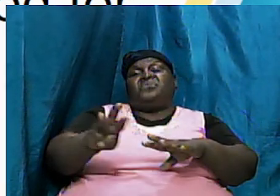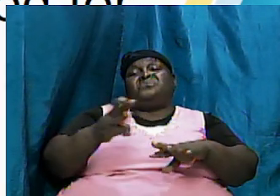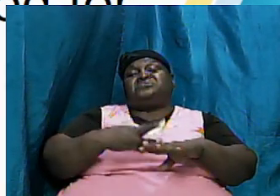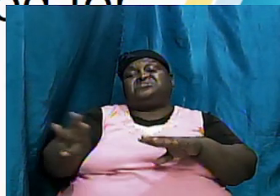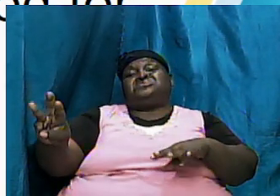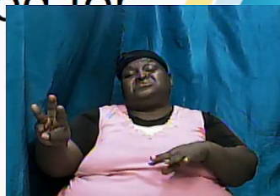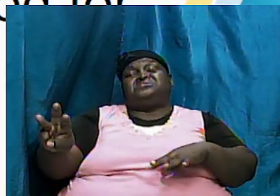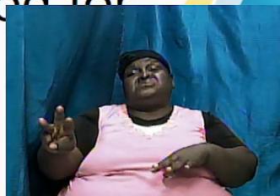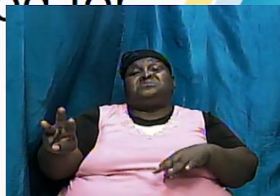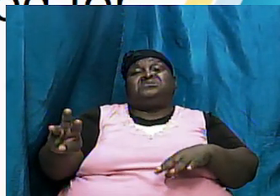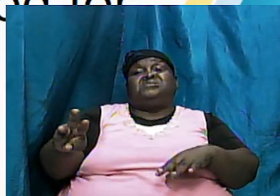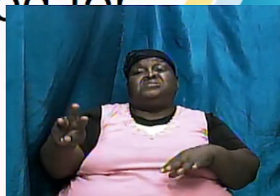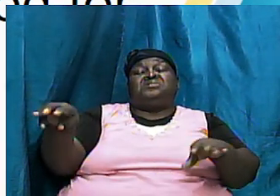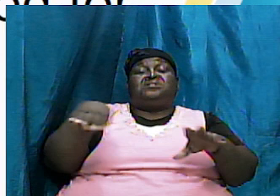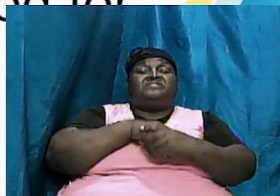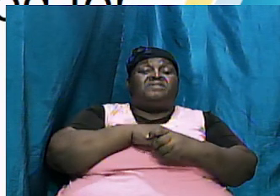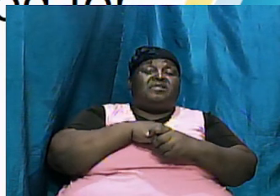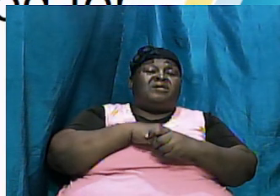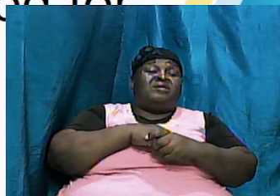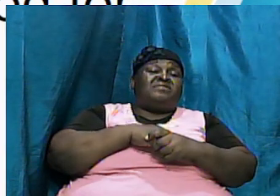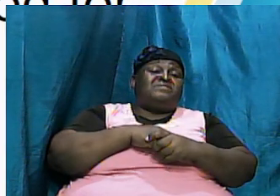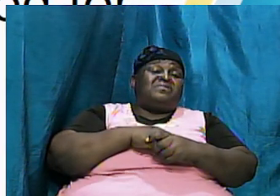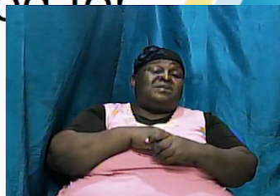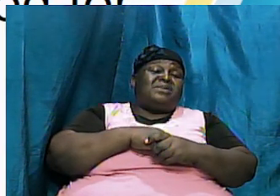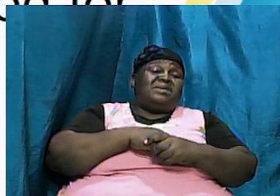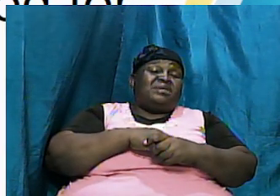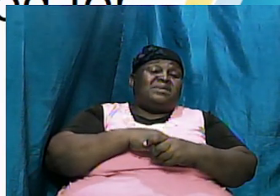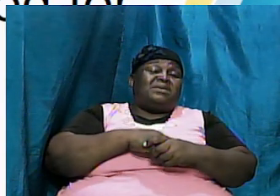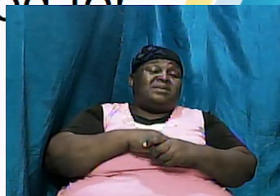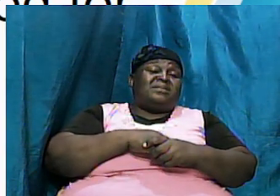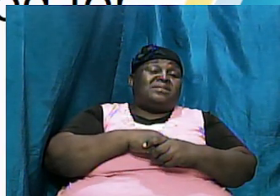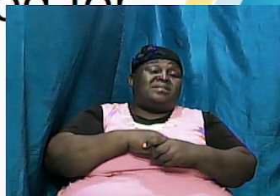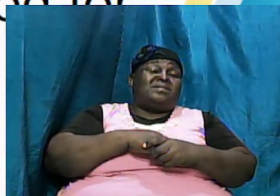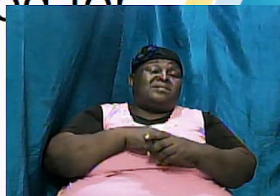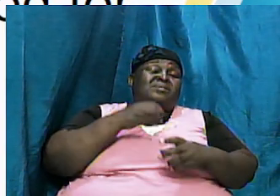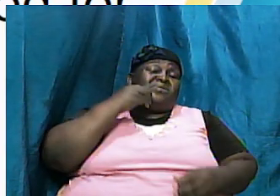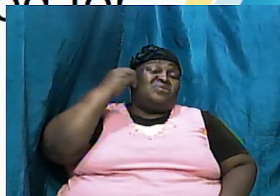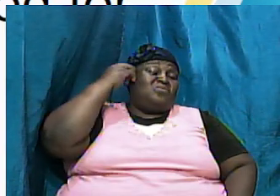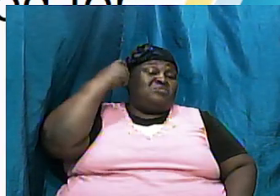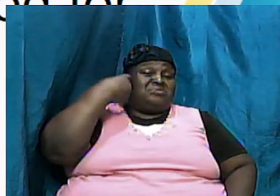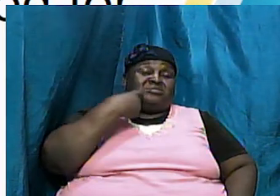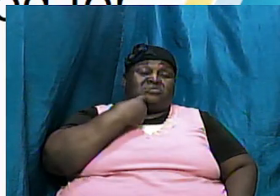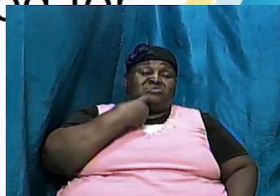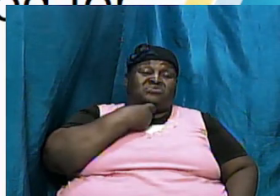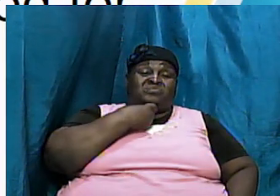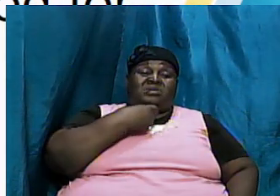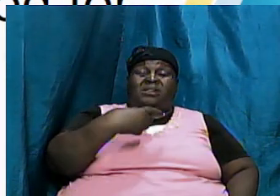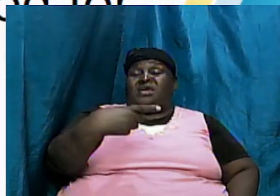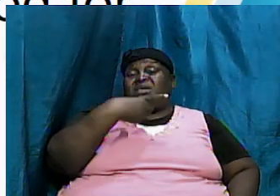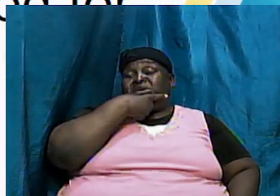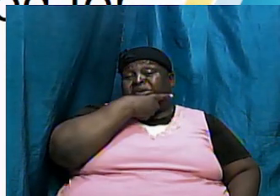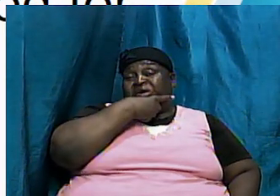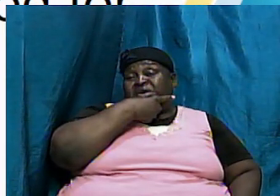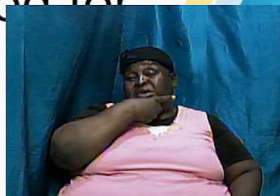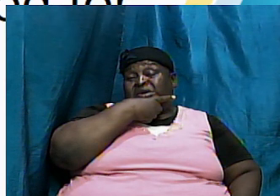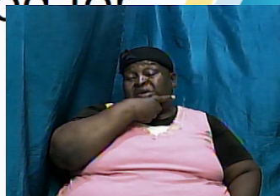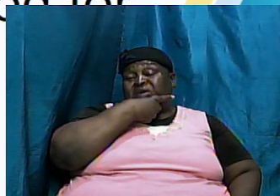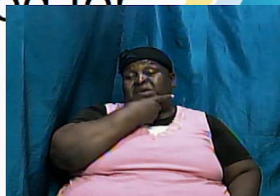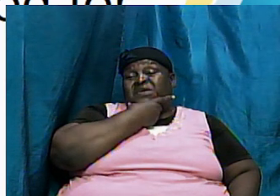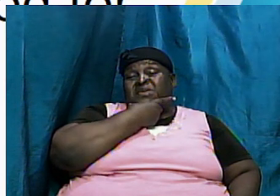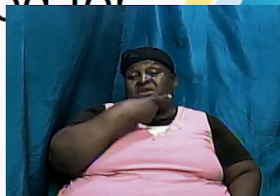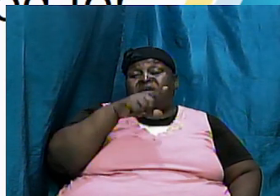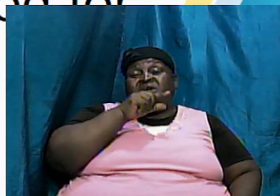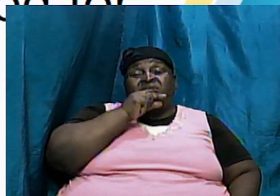were now involved in Sodomy which is homosexuality and if we go over into Matthew 24